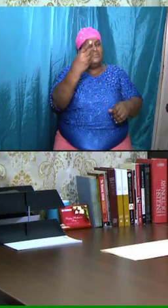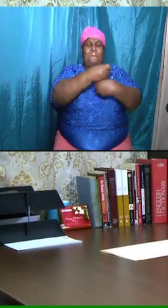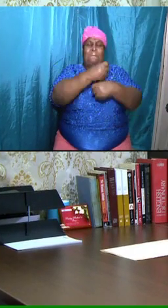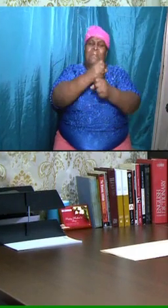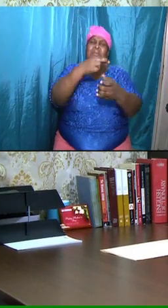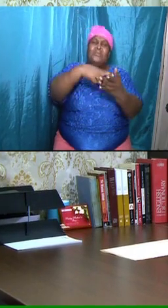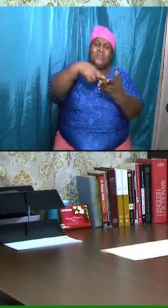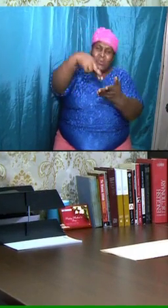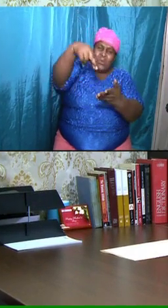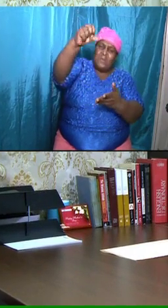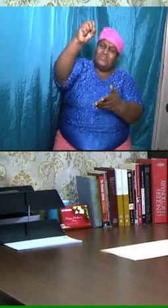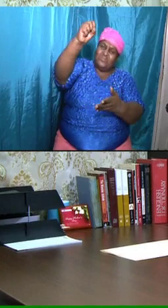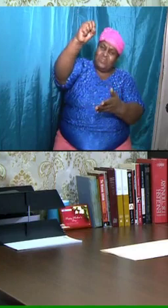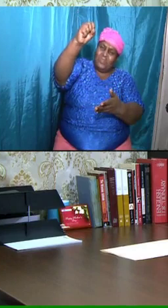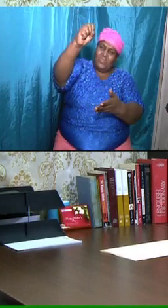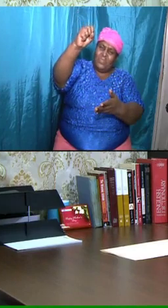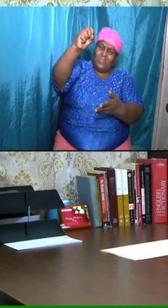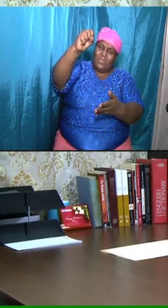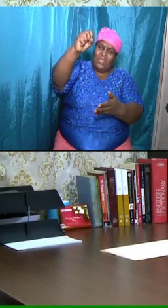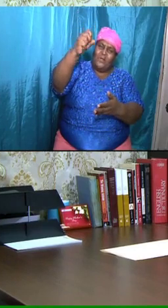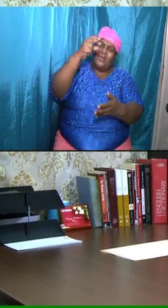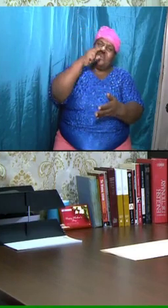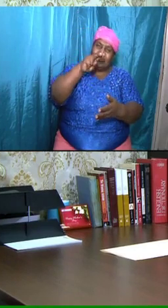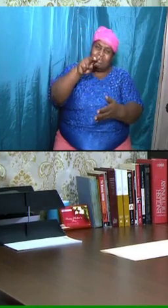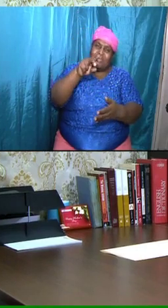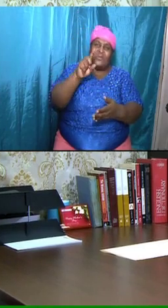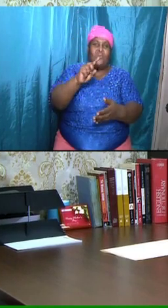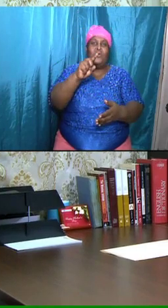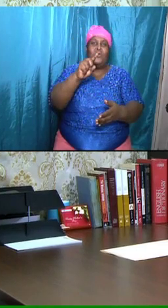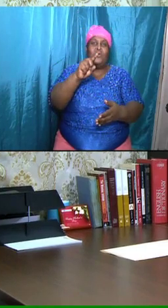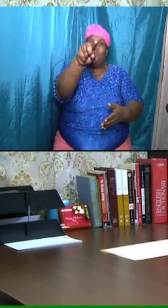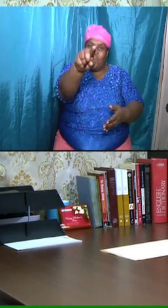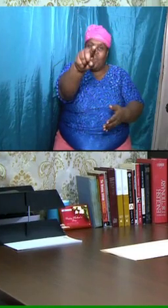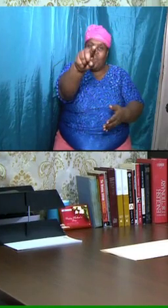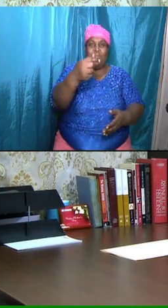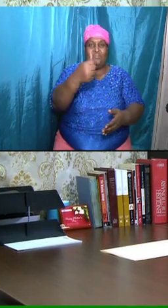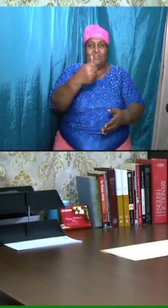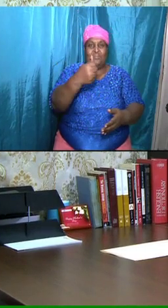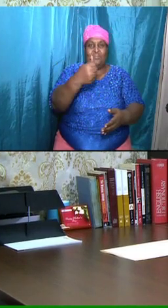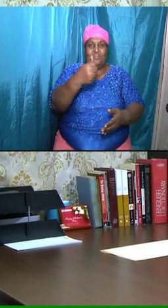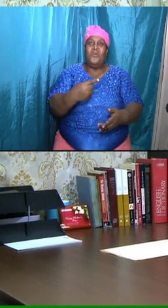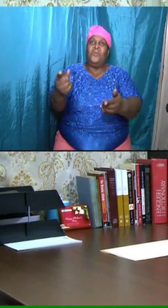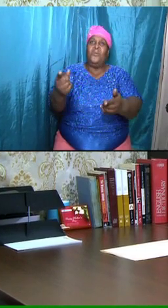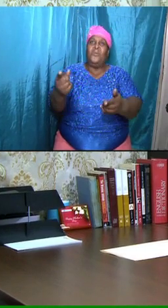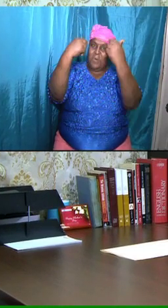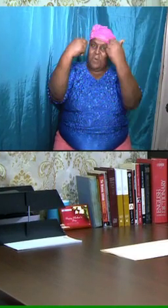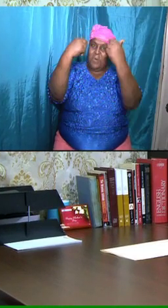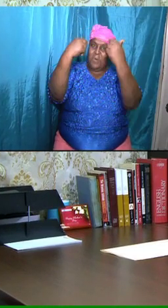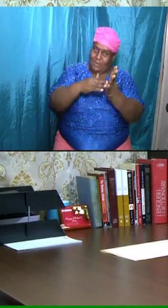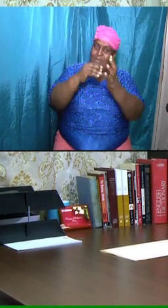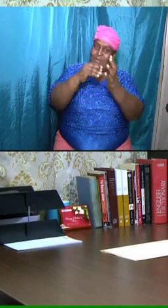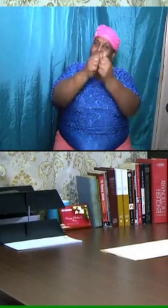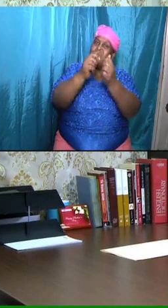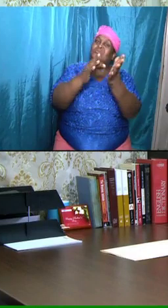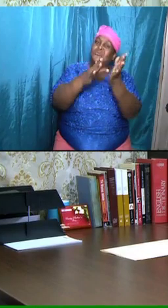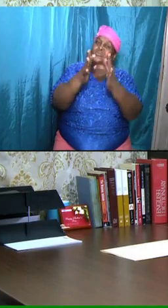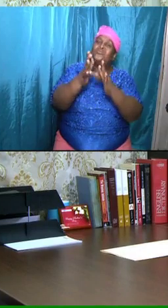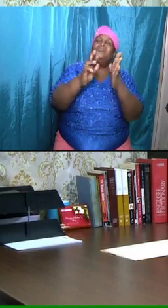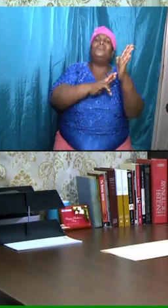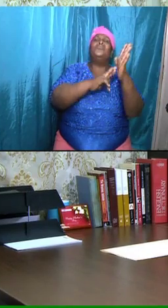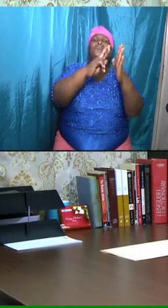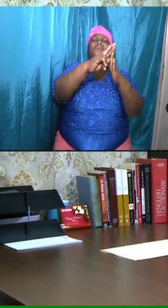rapture, we are going to see where you and I are coming back with Him to rule the nations.